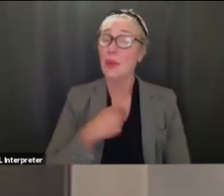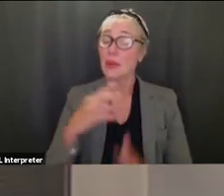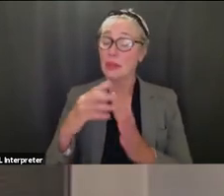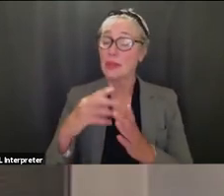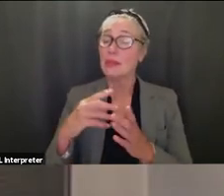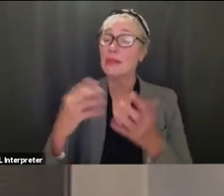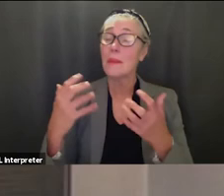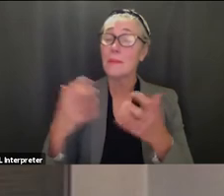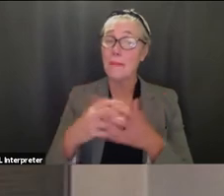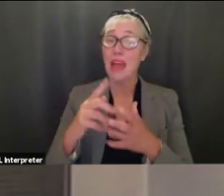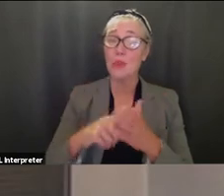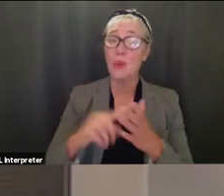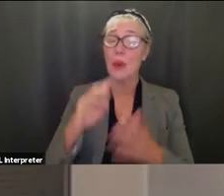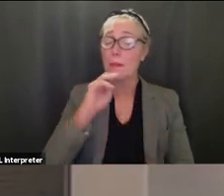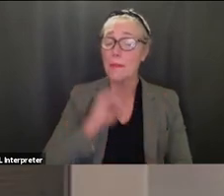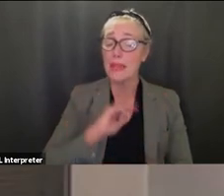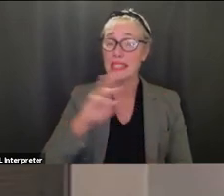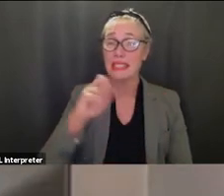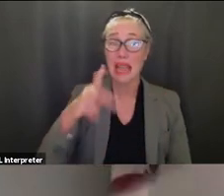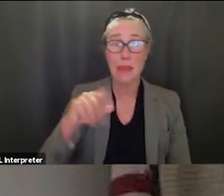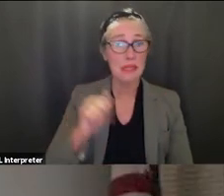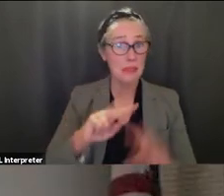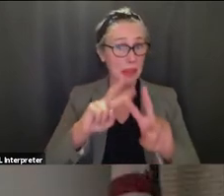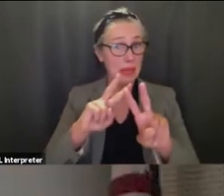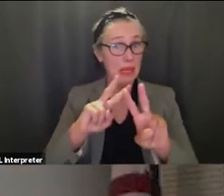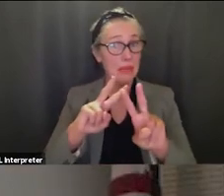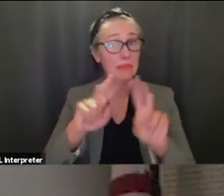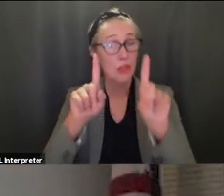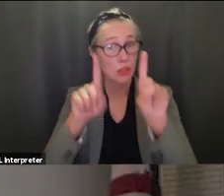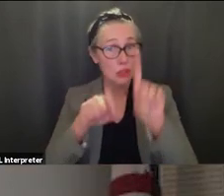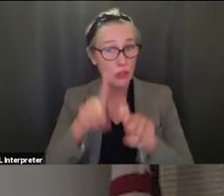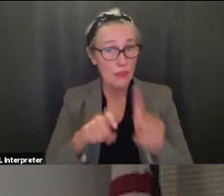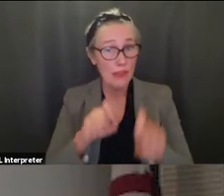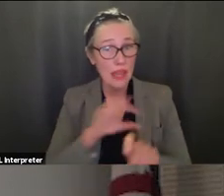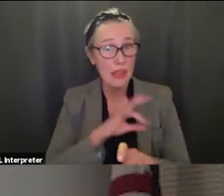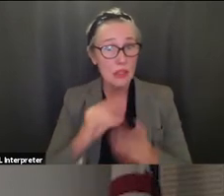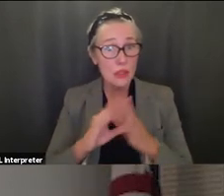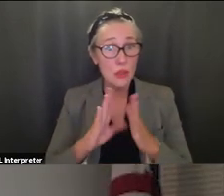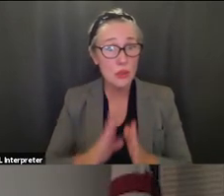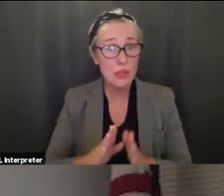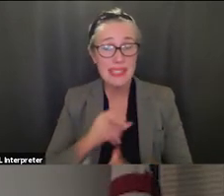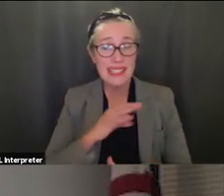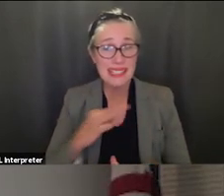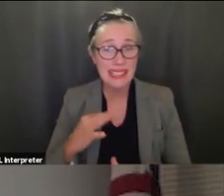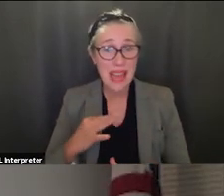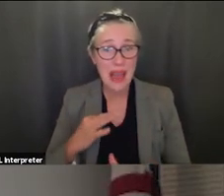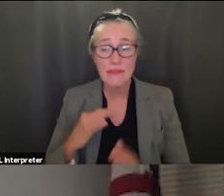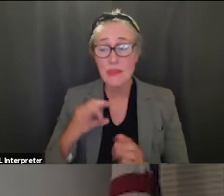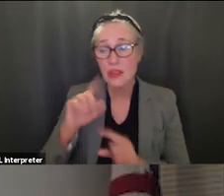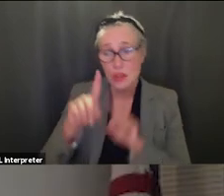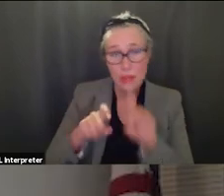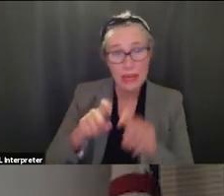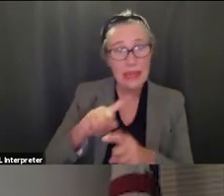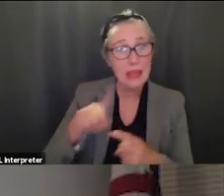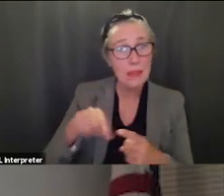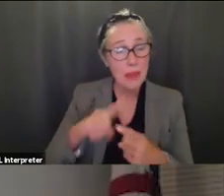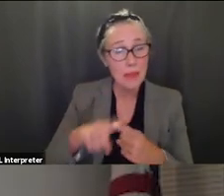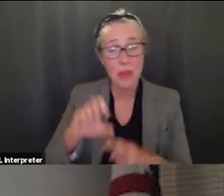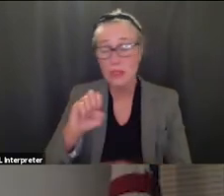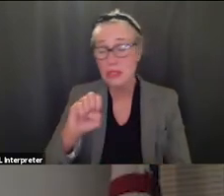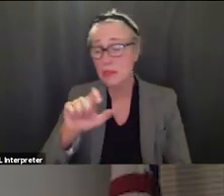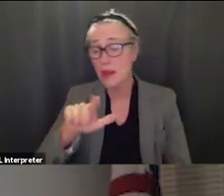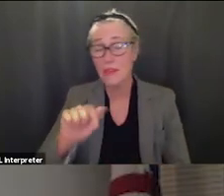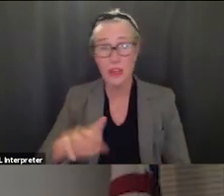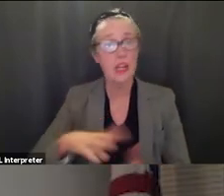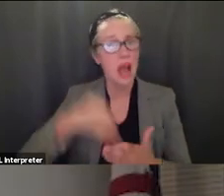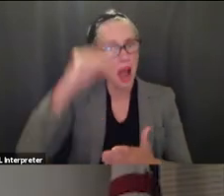maybe you'll have plans to survey the students and staff about the summer of learning that's where in my past i've learned a lot